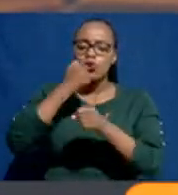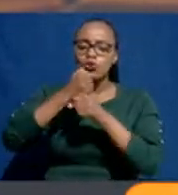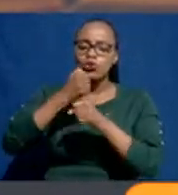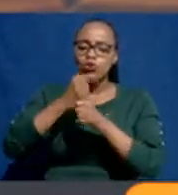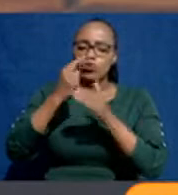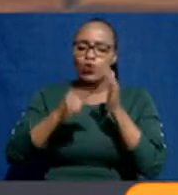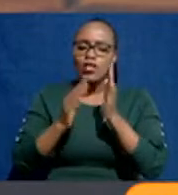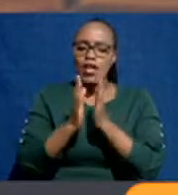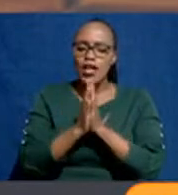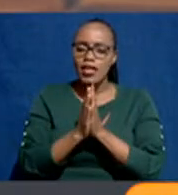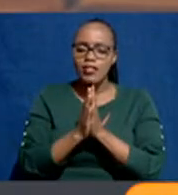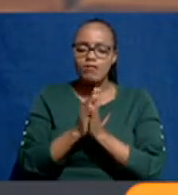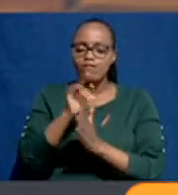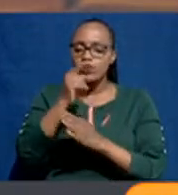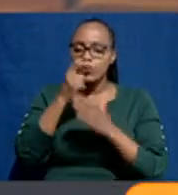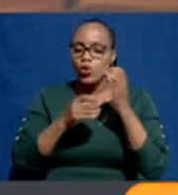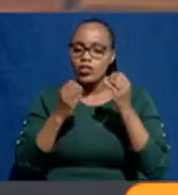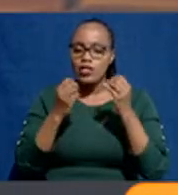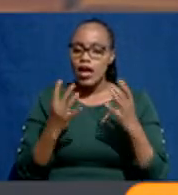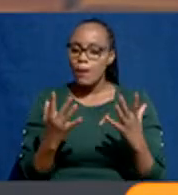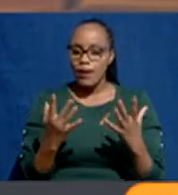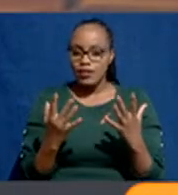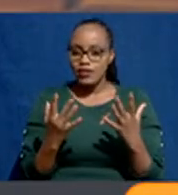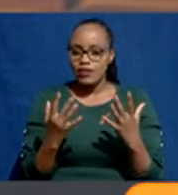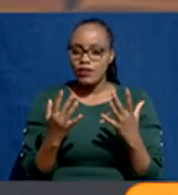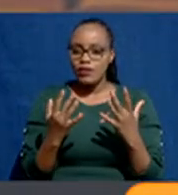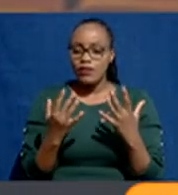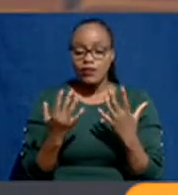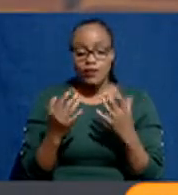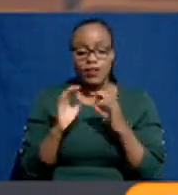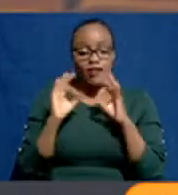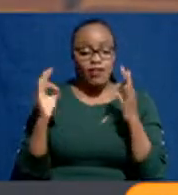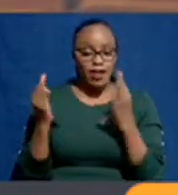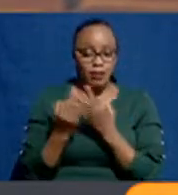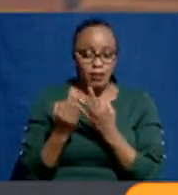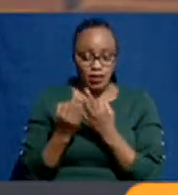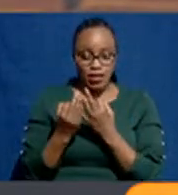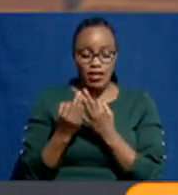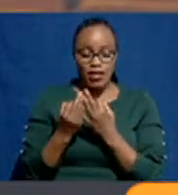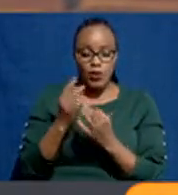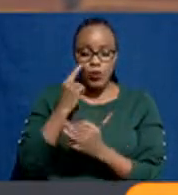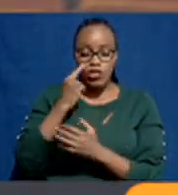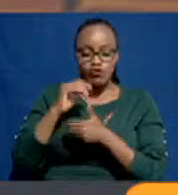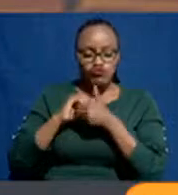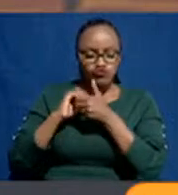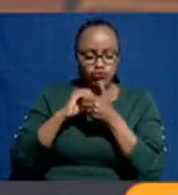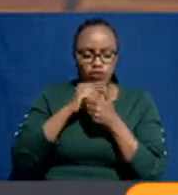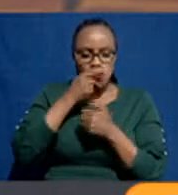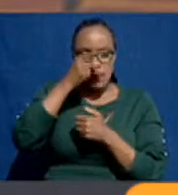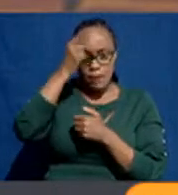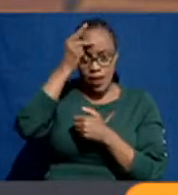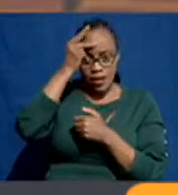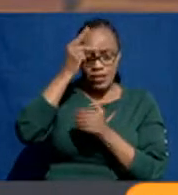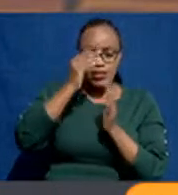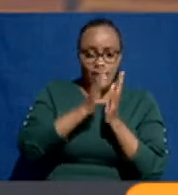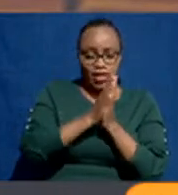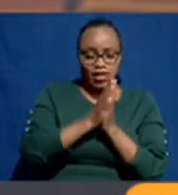and how much is it going to cost the household? So we saw engagement of parents and therefore